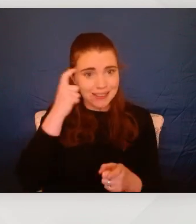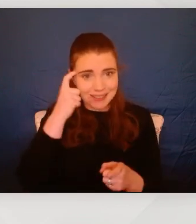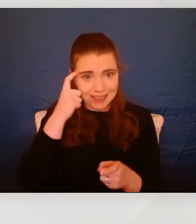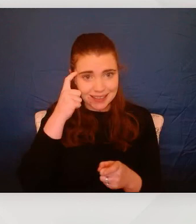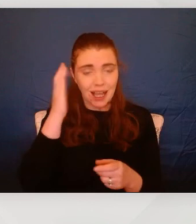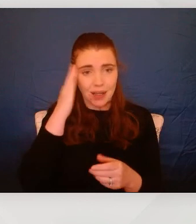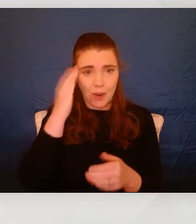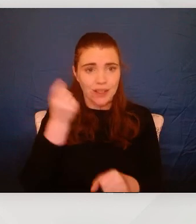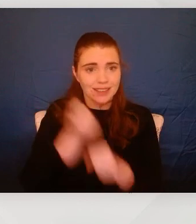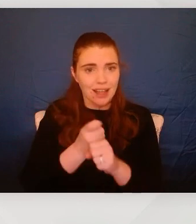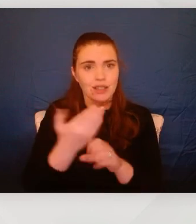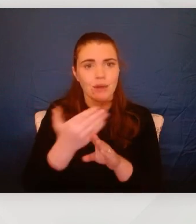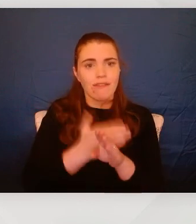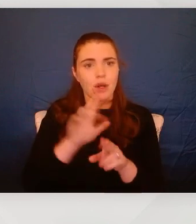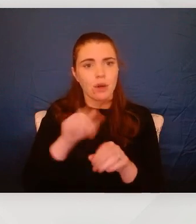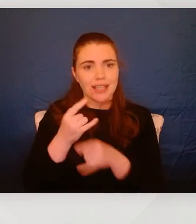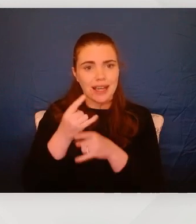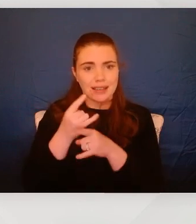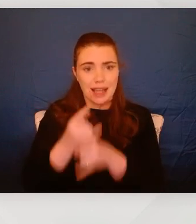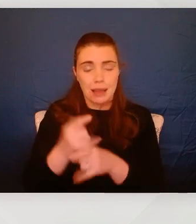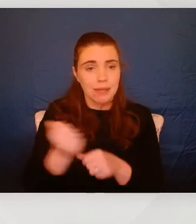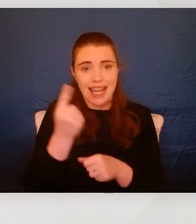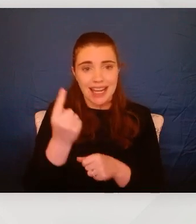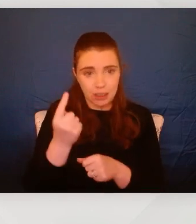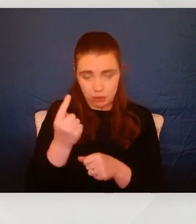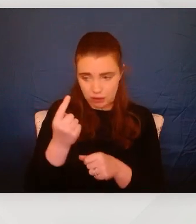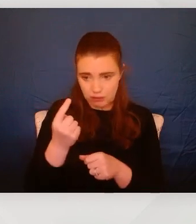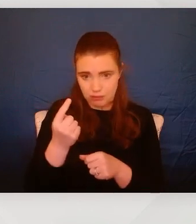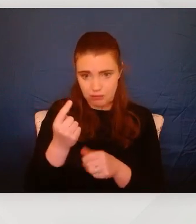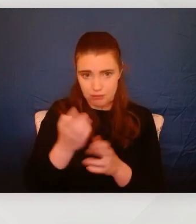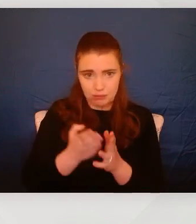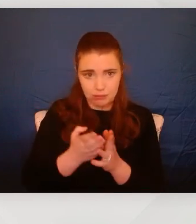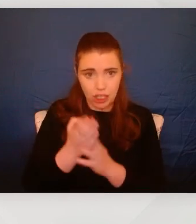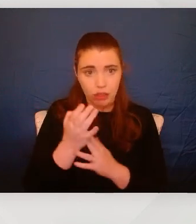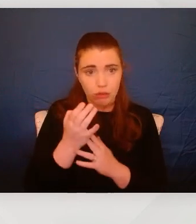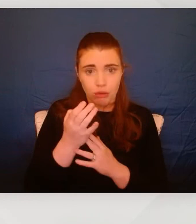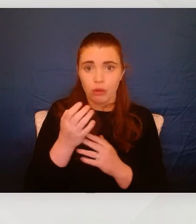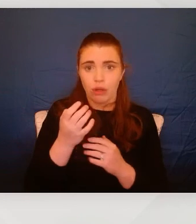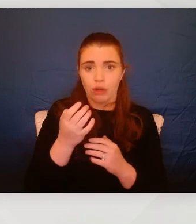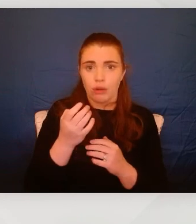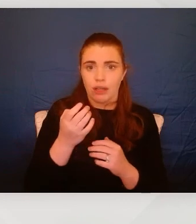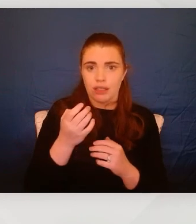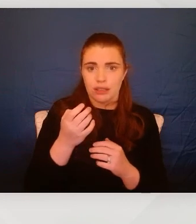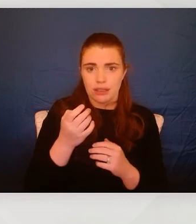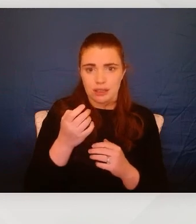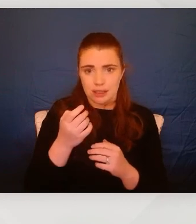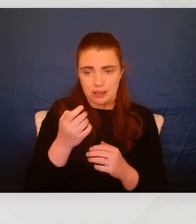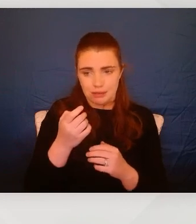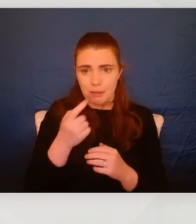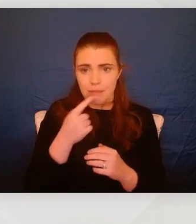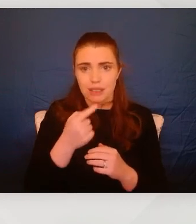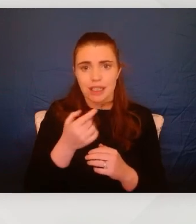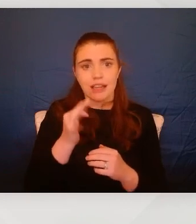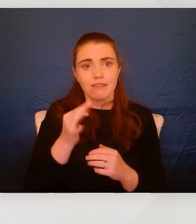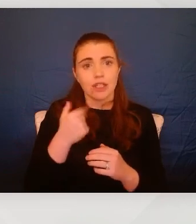we can have anyone to move from any position, they need to feel understood. If we want them to help them to get stuck, if what we're trying to